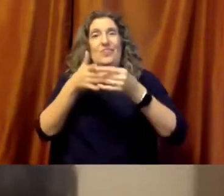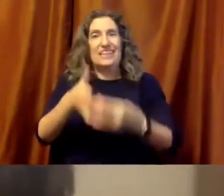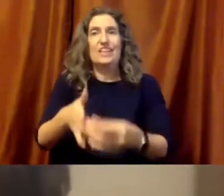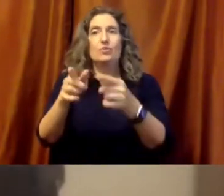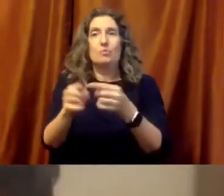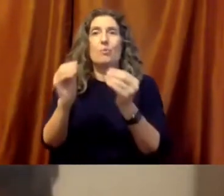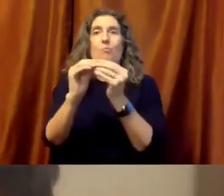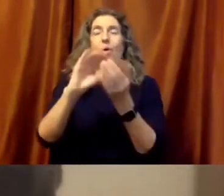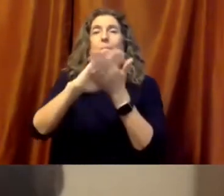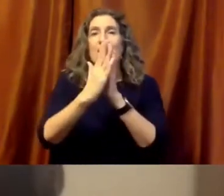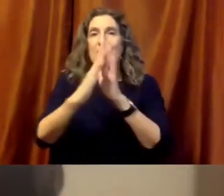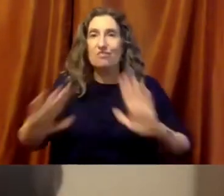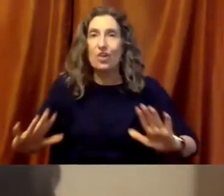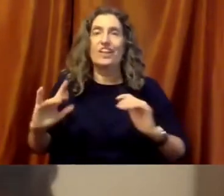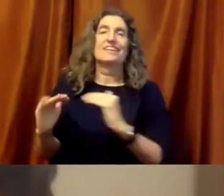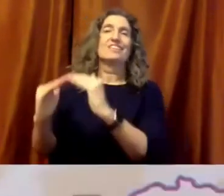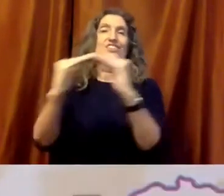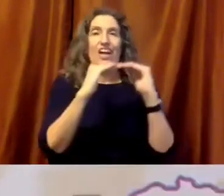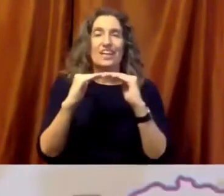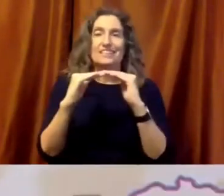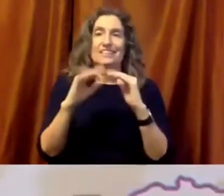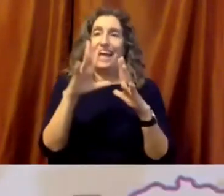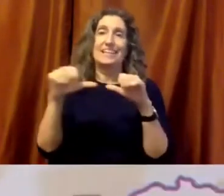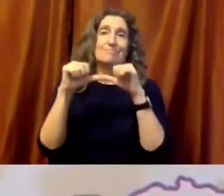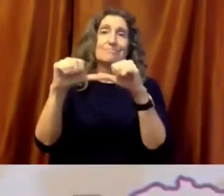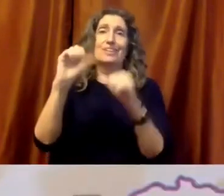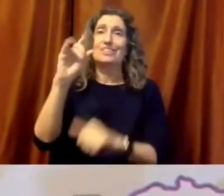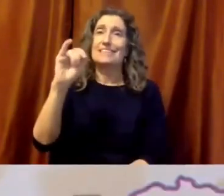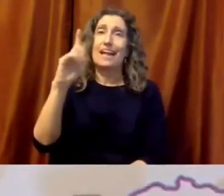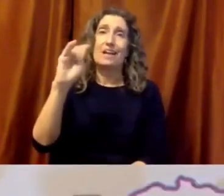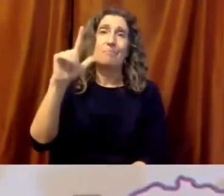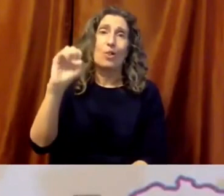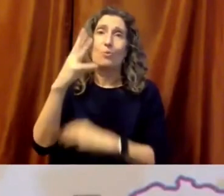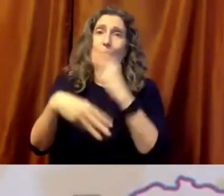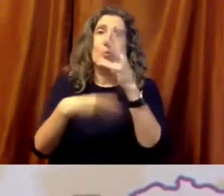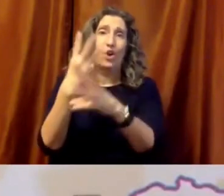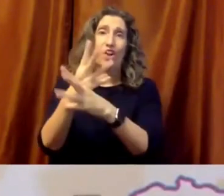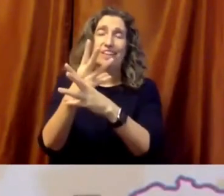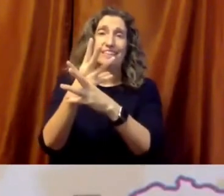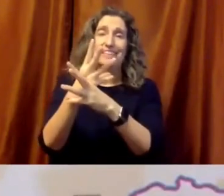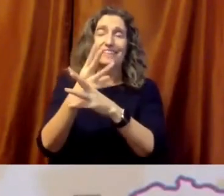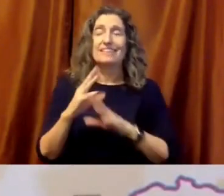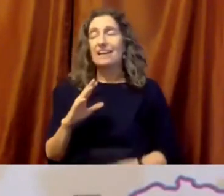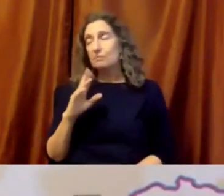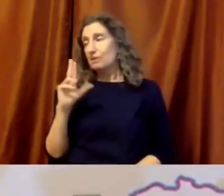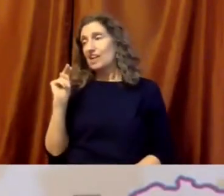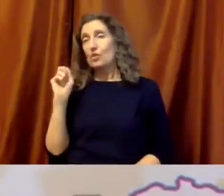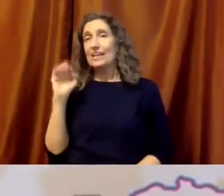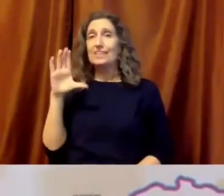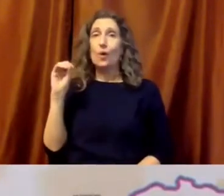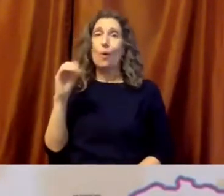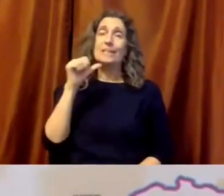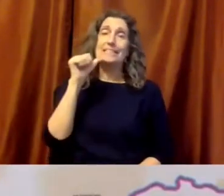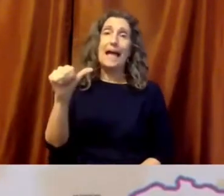peaceful, just, sustainable world. And I don't look at UNESCO's work as an